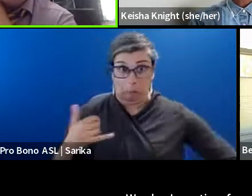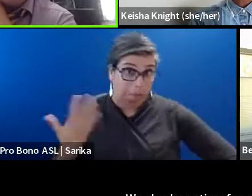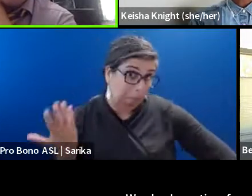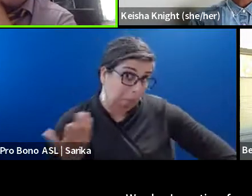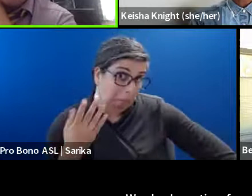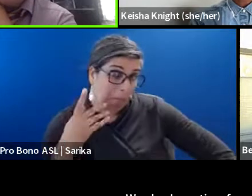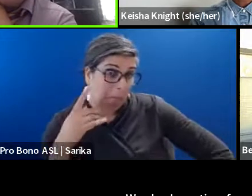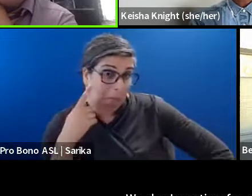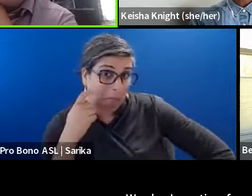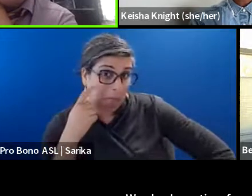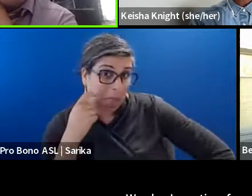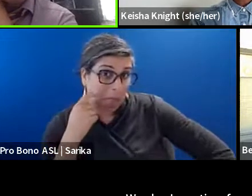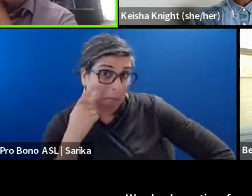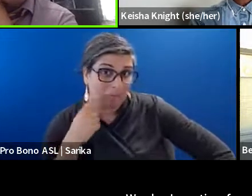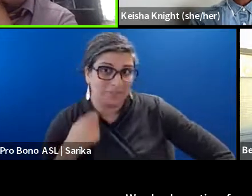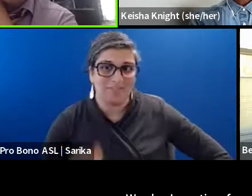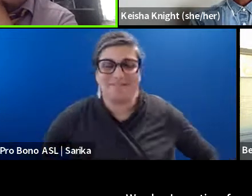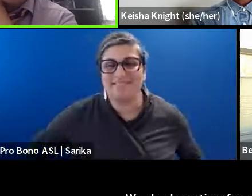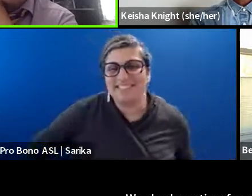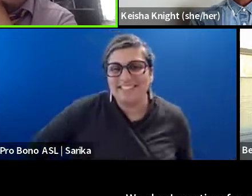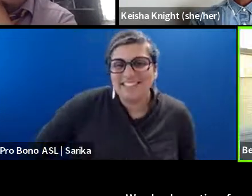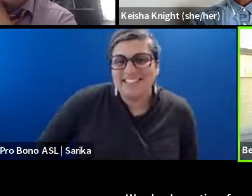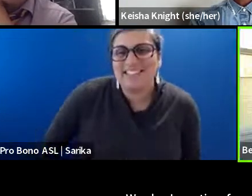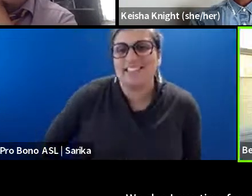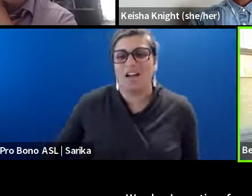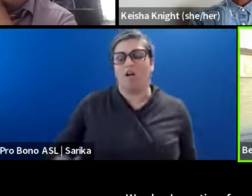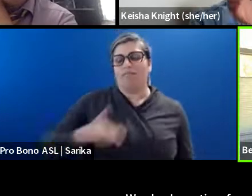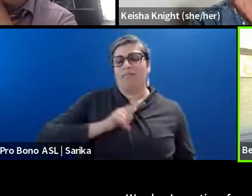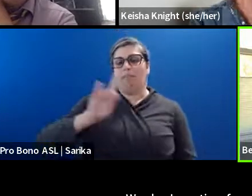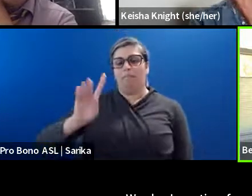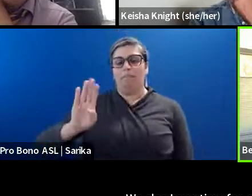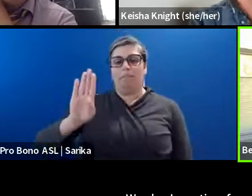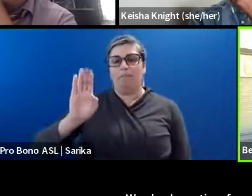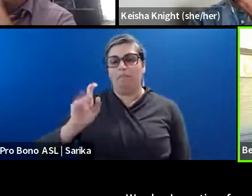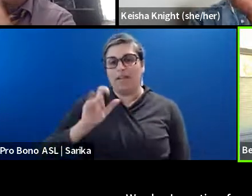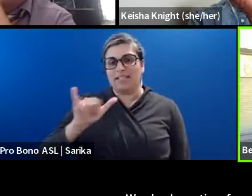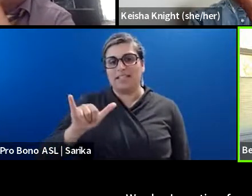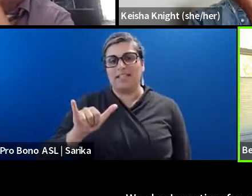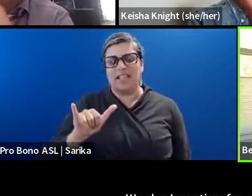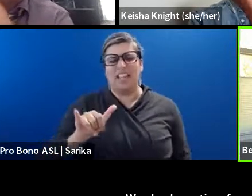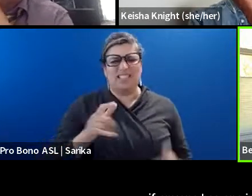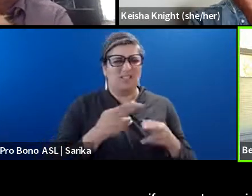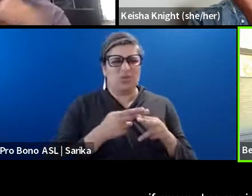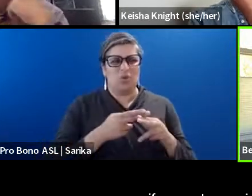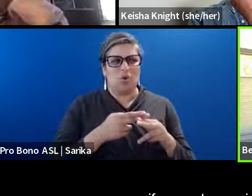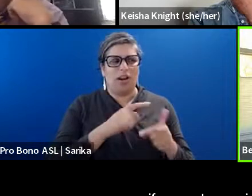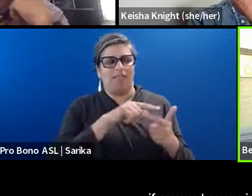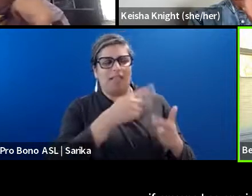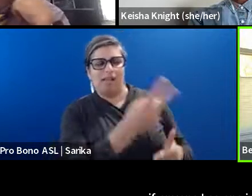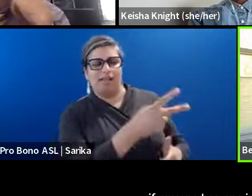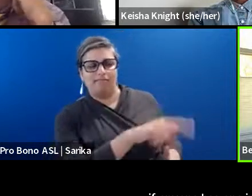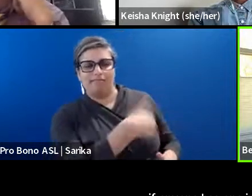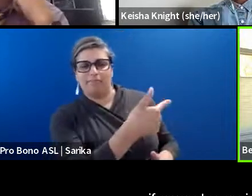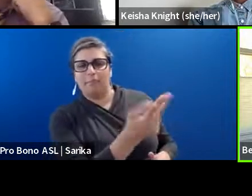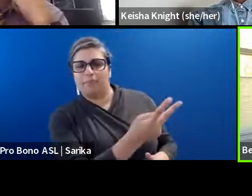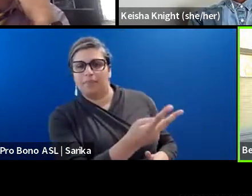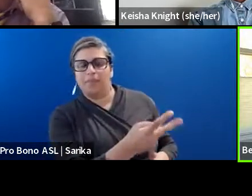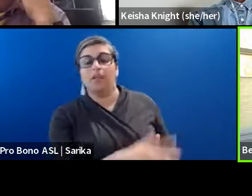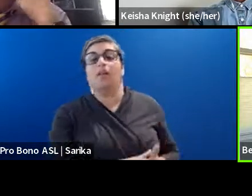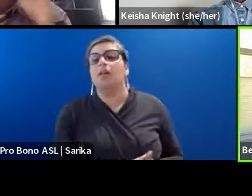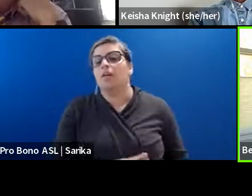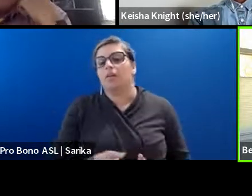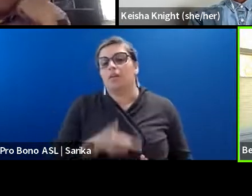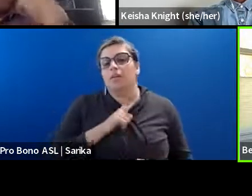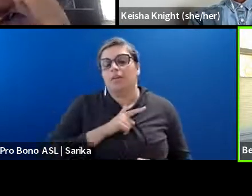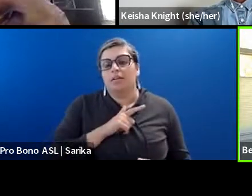the, uh, I actually say a quick thing and I'm going to let Chris and Cesar speak to themselves. It's,